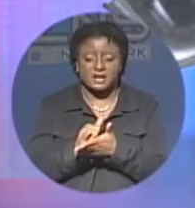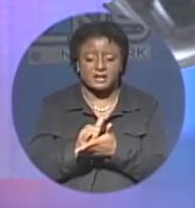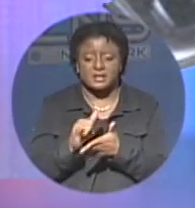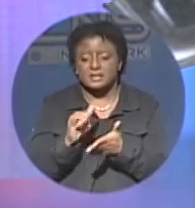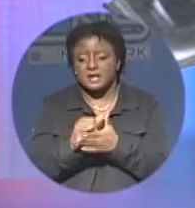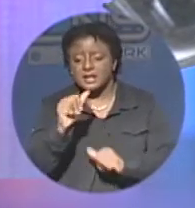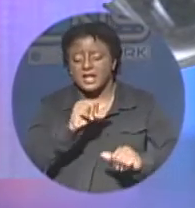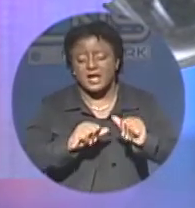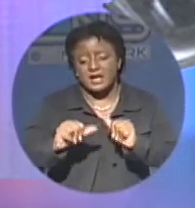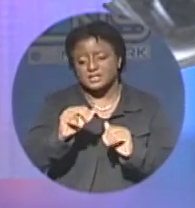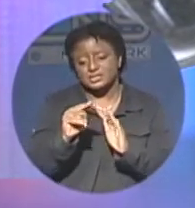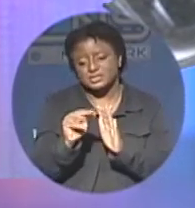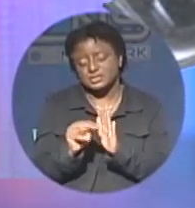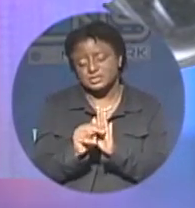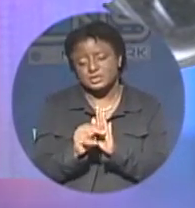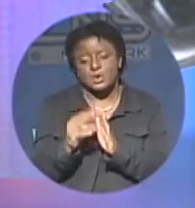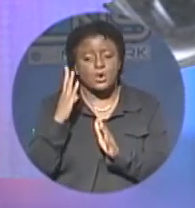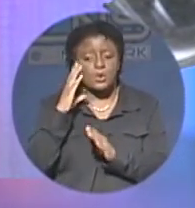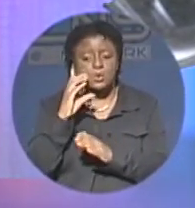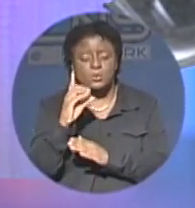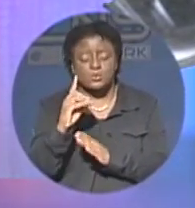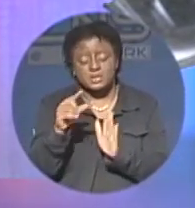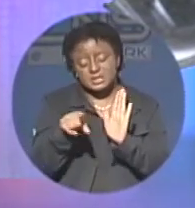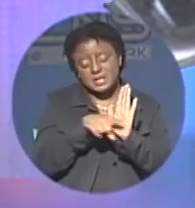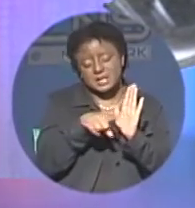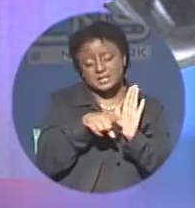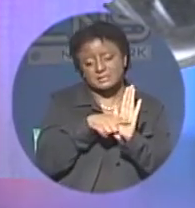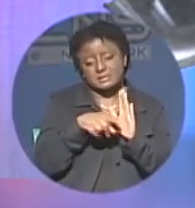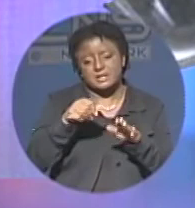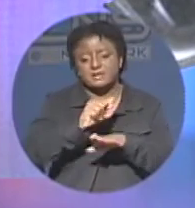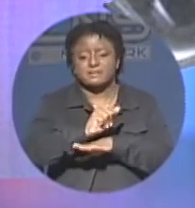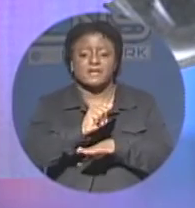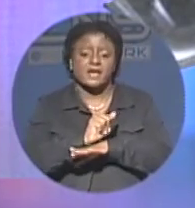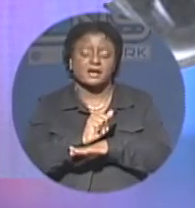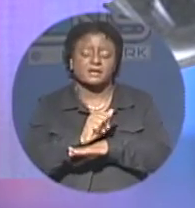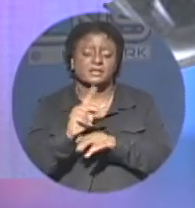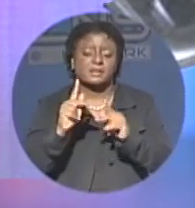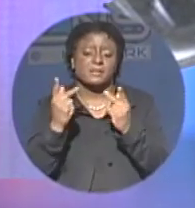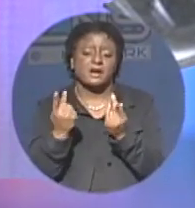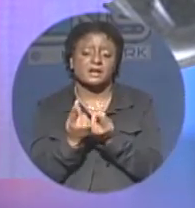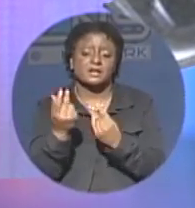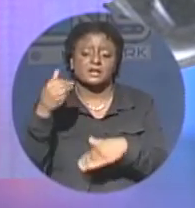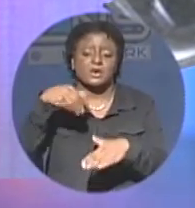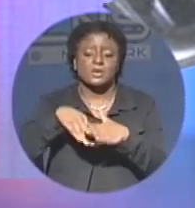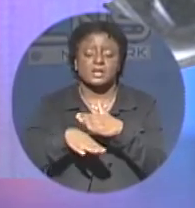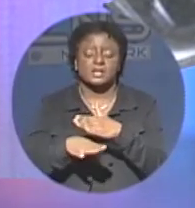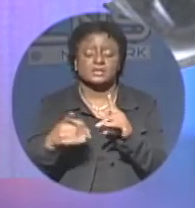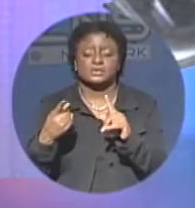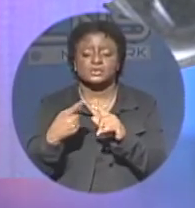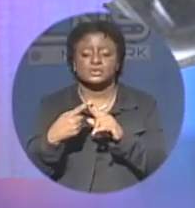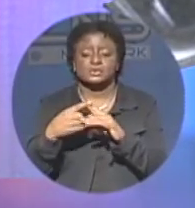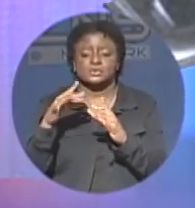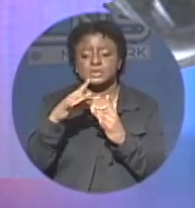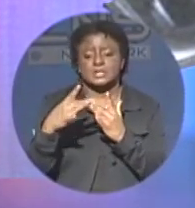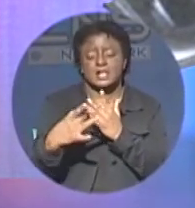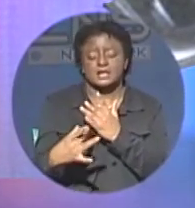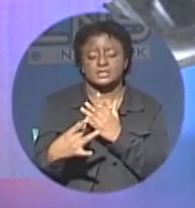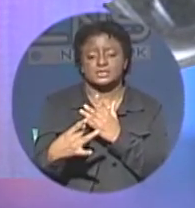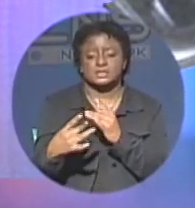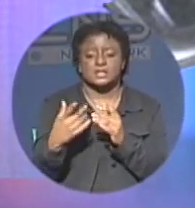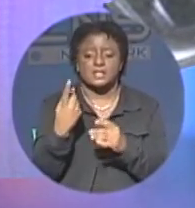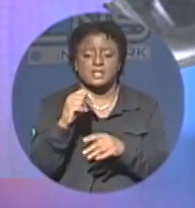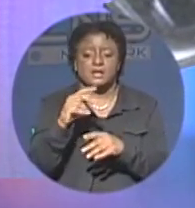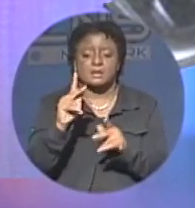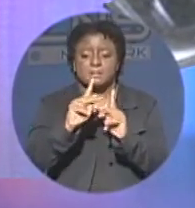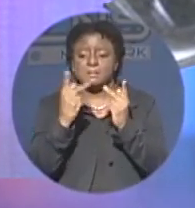if they were to occur, would negatively affect the party, according to an election. The party is very resilient,